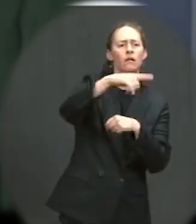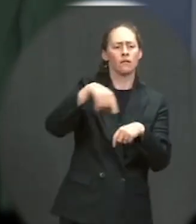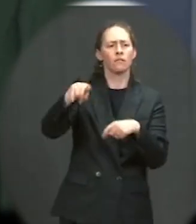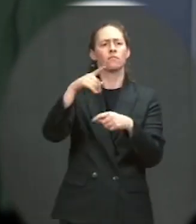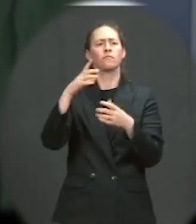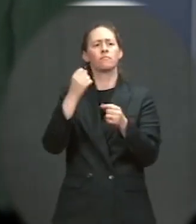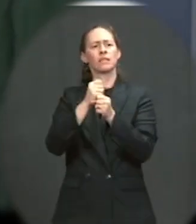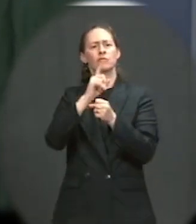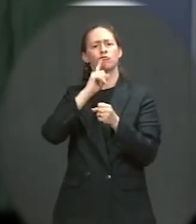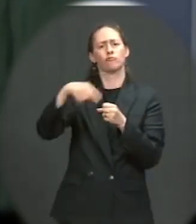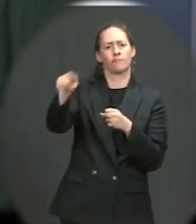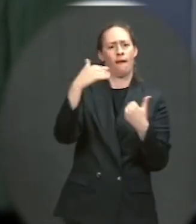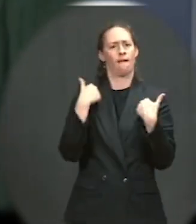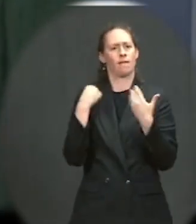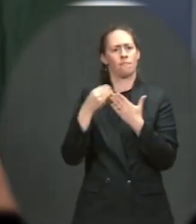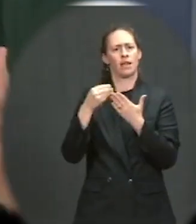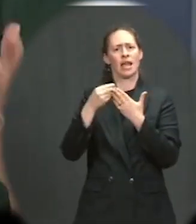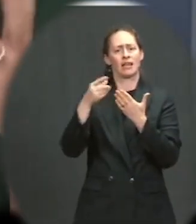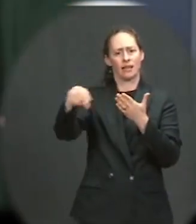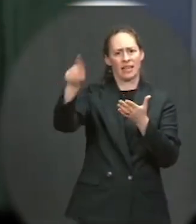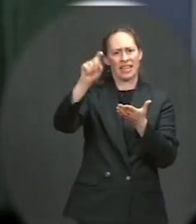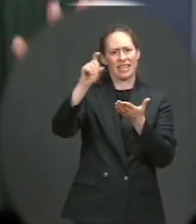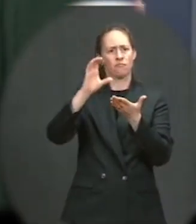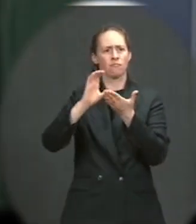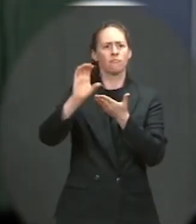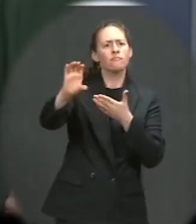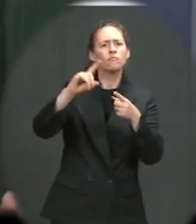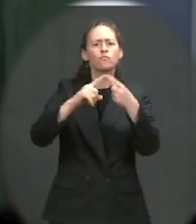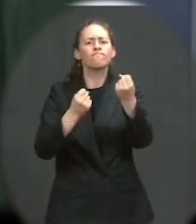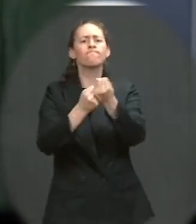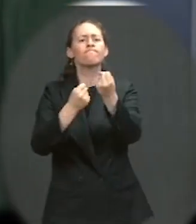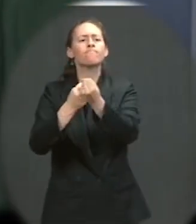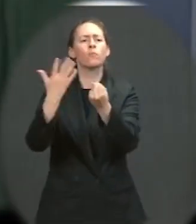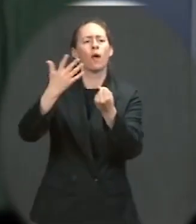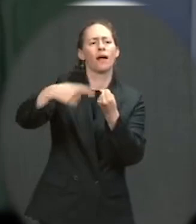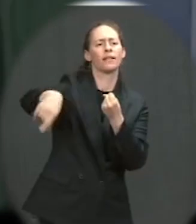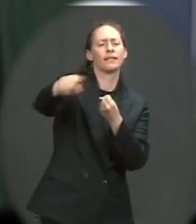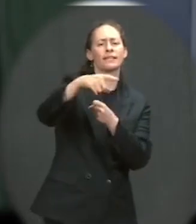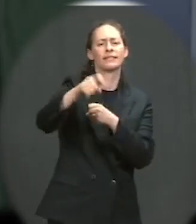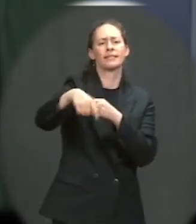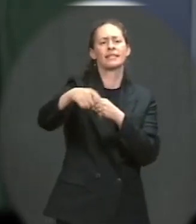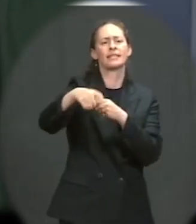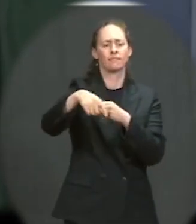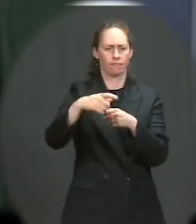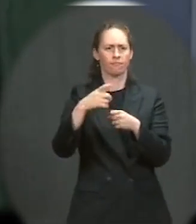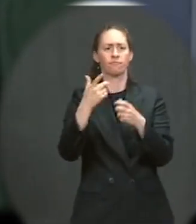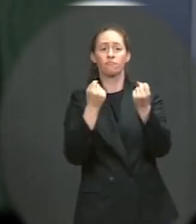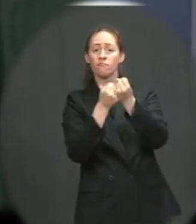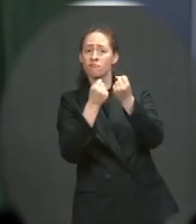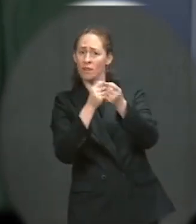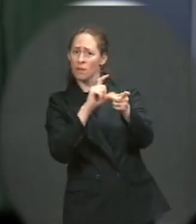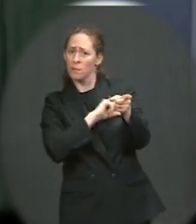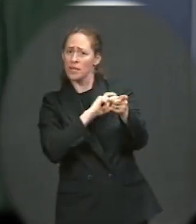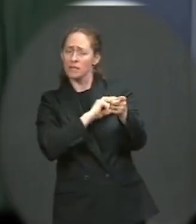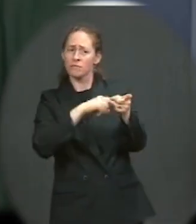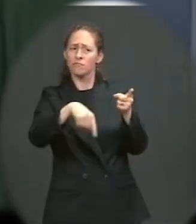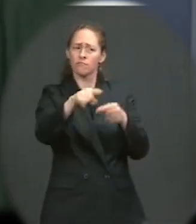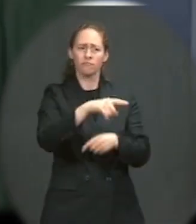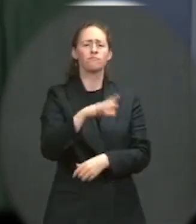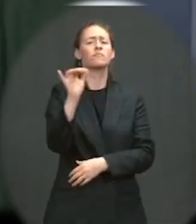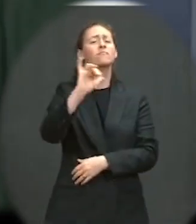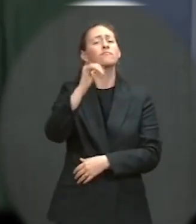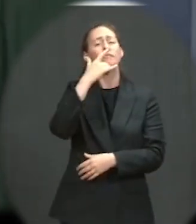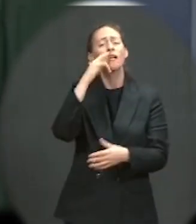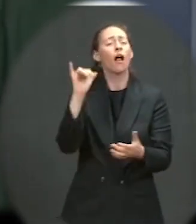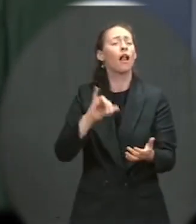funding they need to support efforts by the local police. It also means taking steps to address